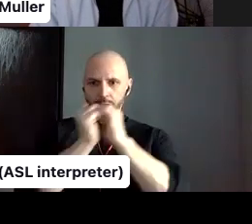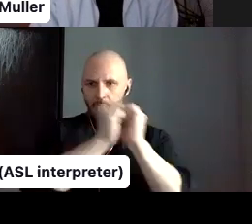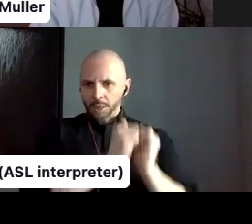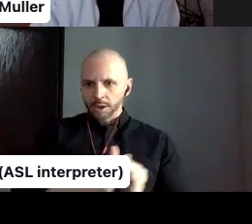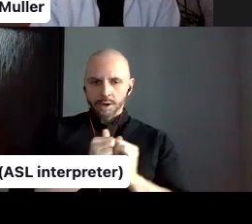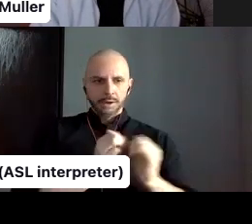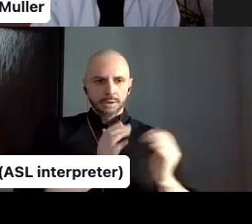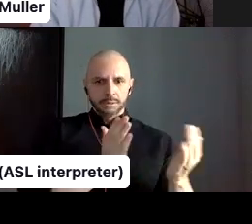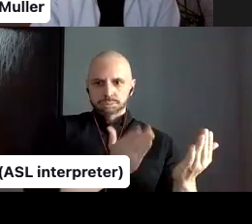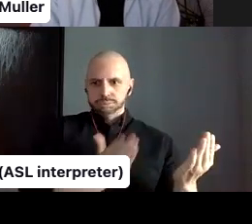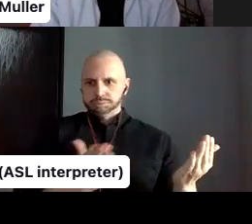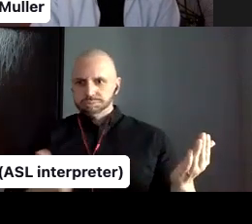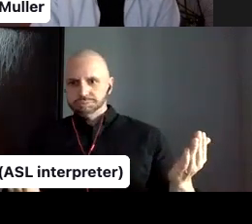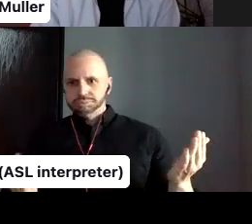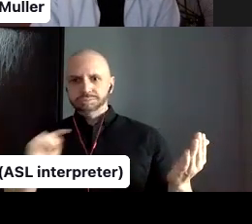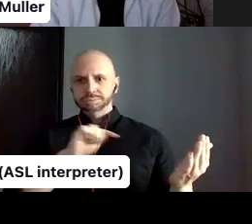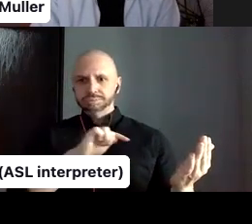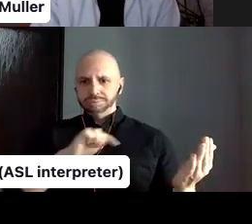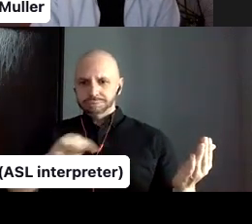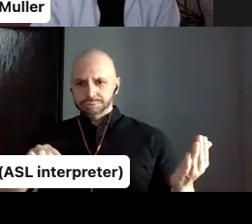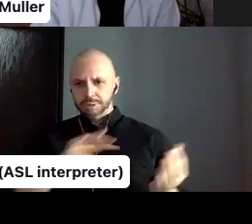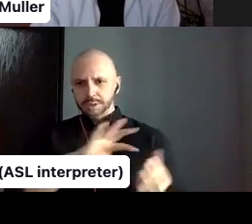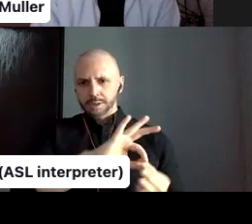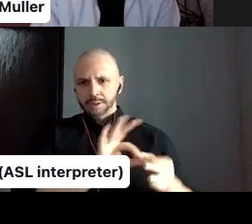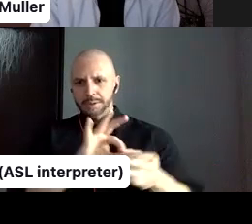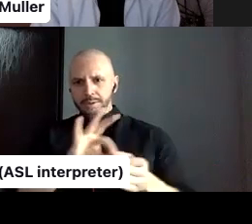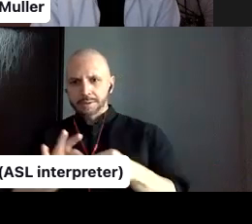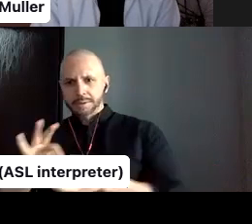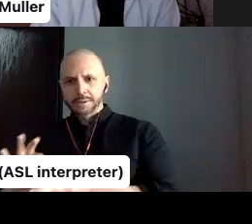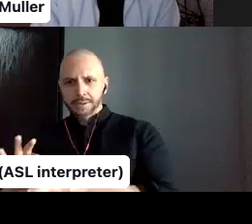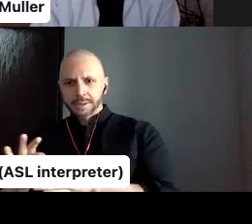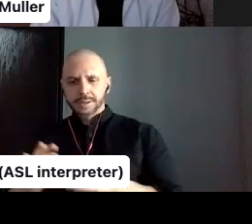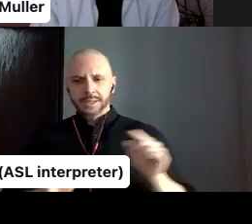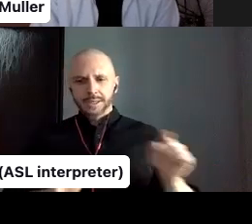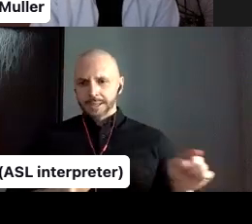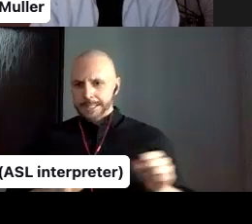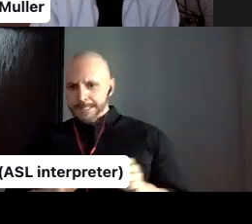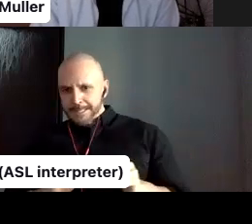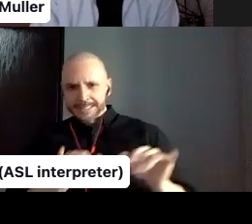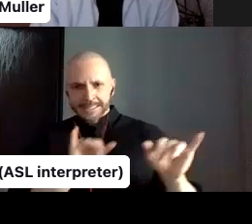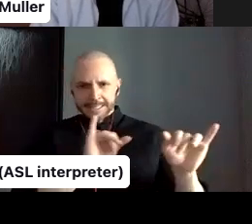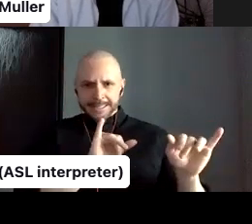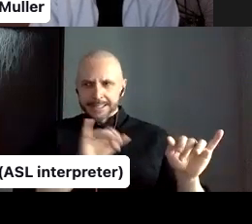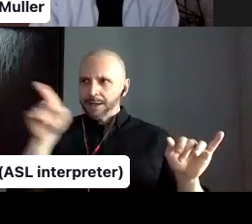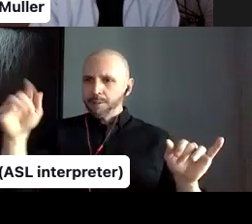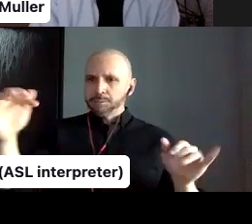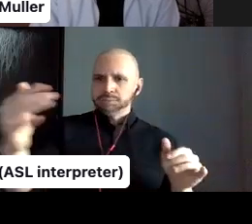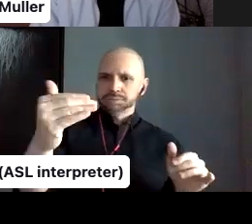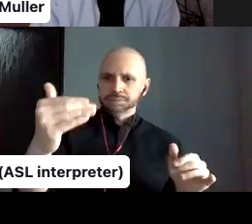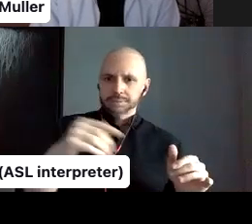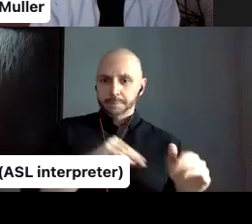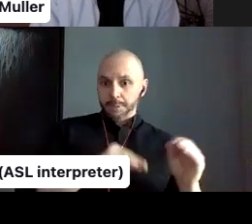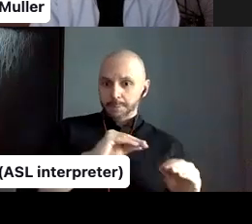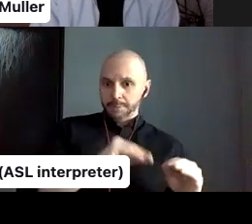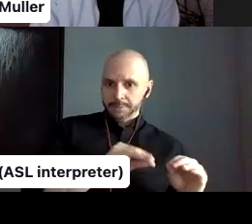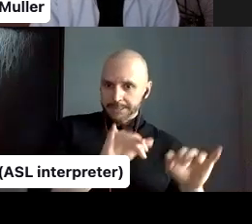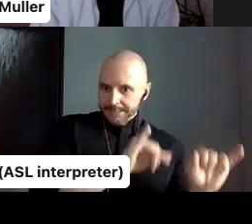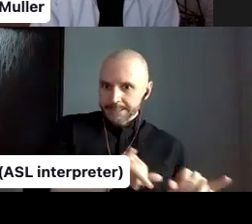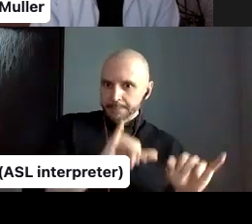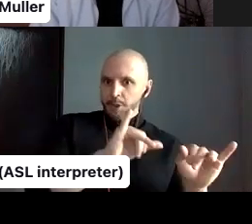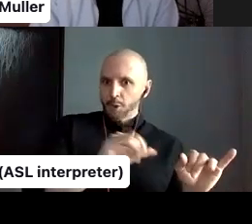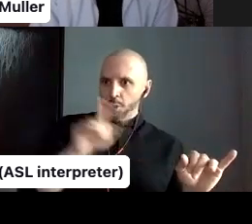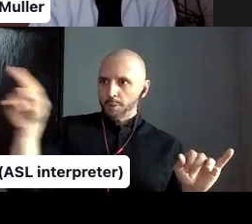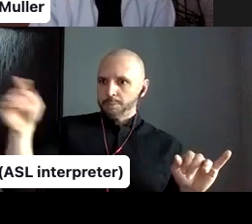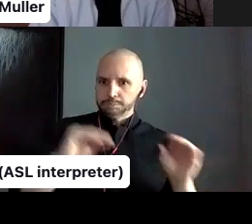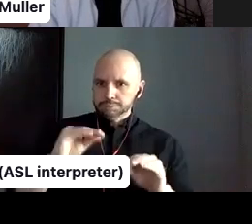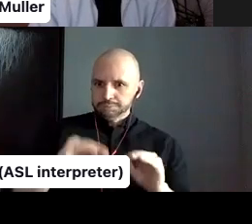to distinguish from each other? Or is there actually some similarities? You know, are we all like in from